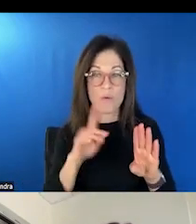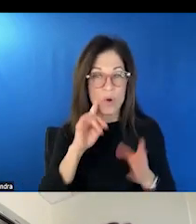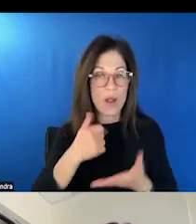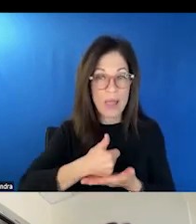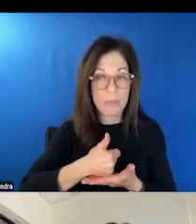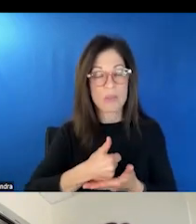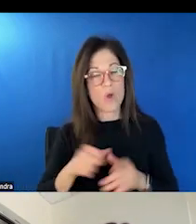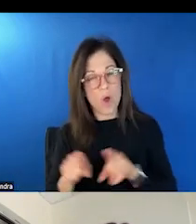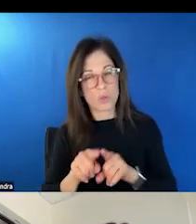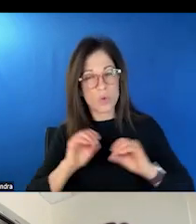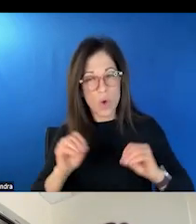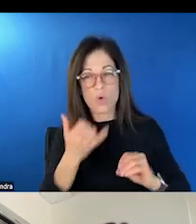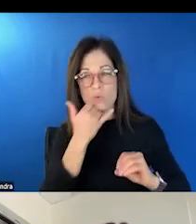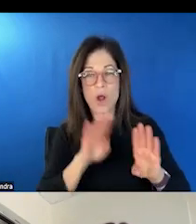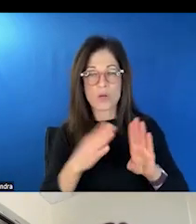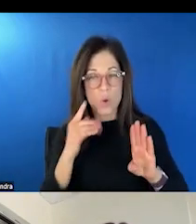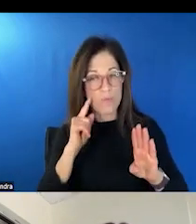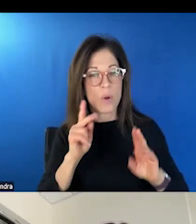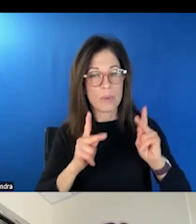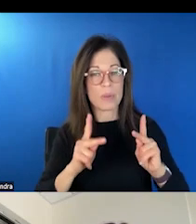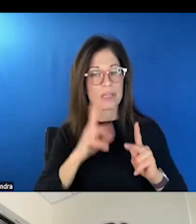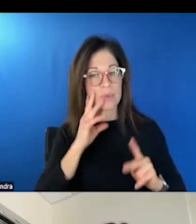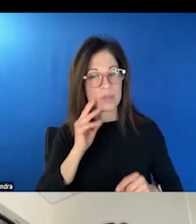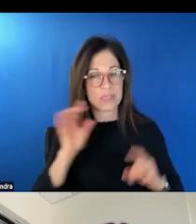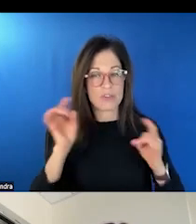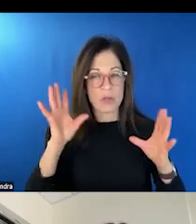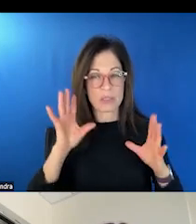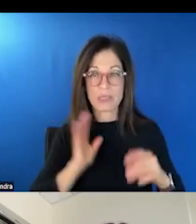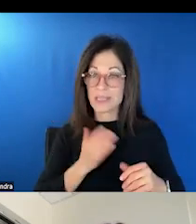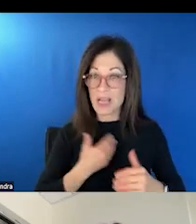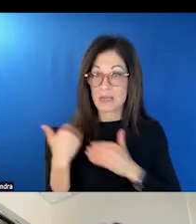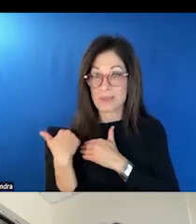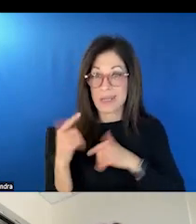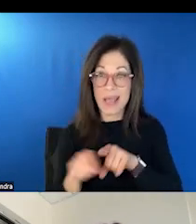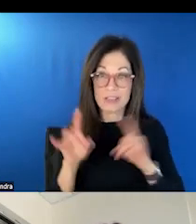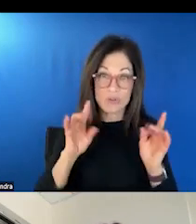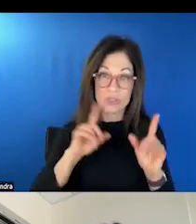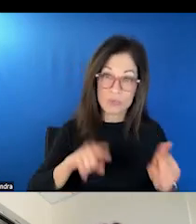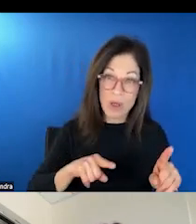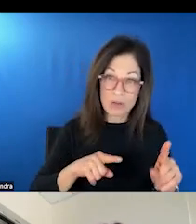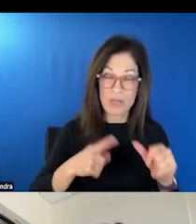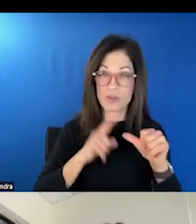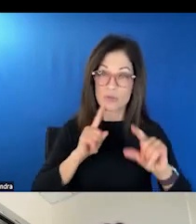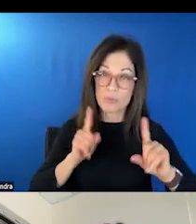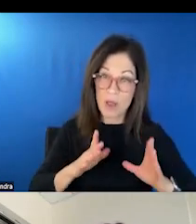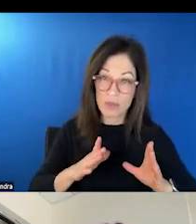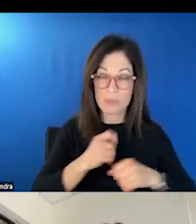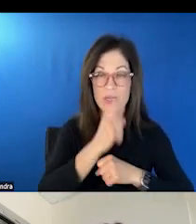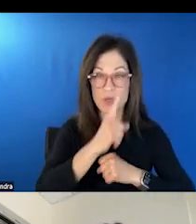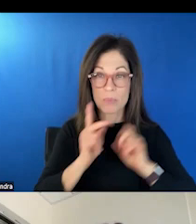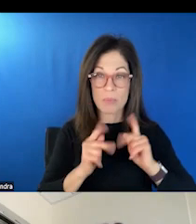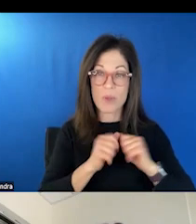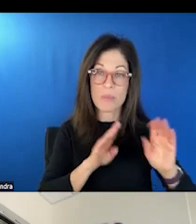door for callers who are in crisis. It's our job as crisis responders and as first responders to ensure that people with behavioral health needs